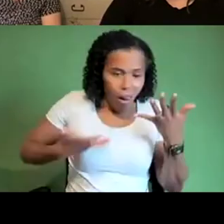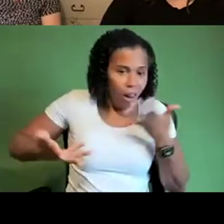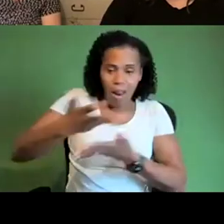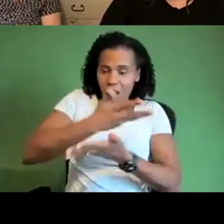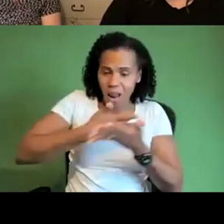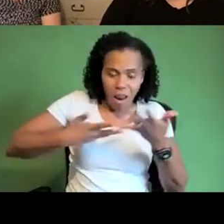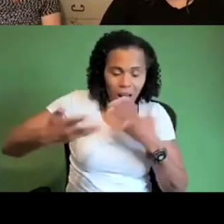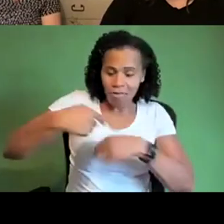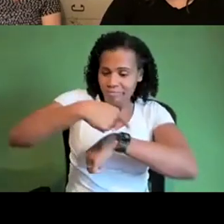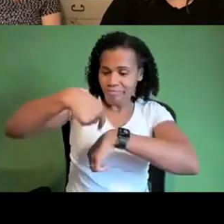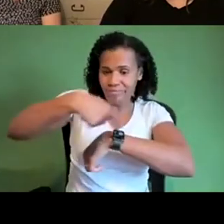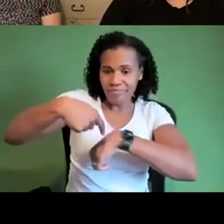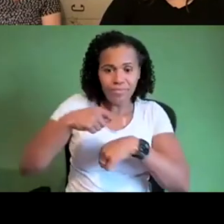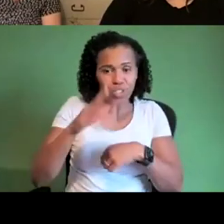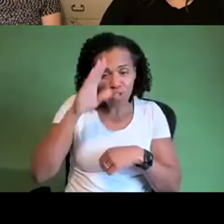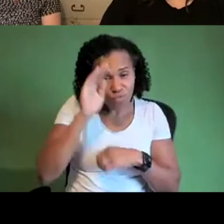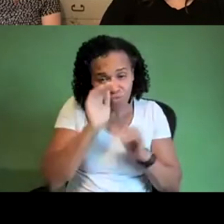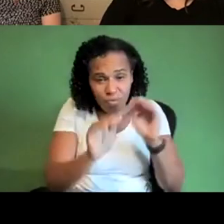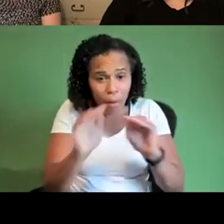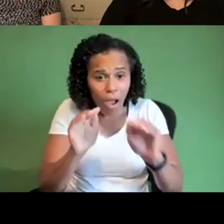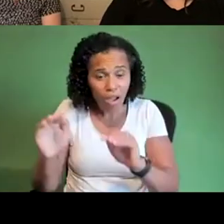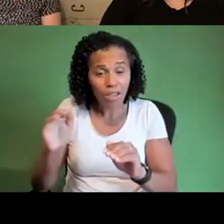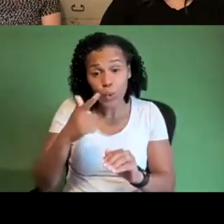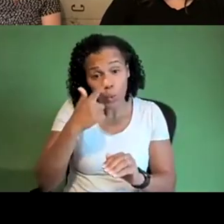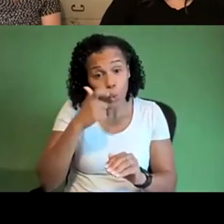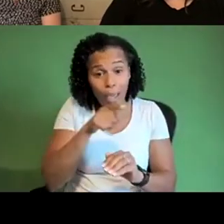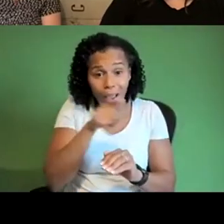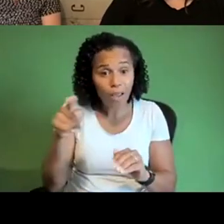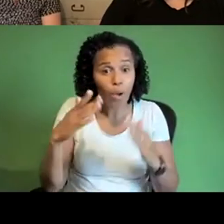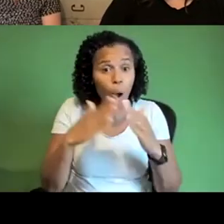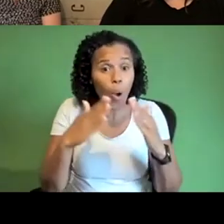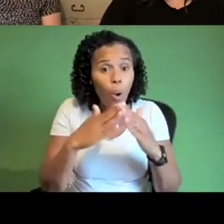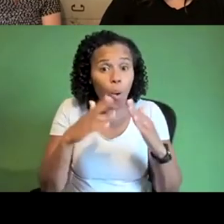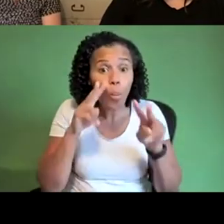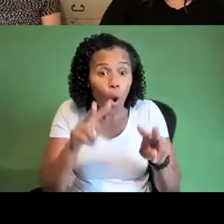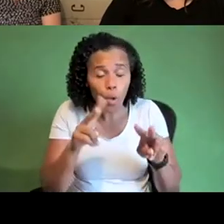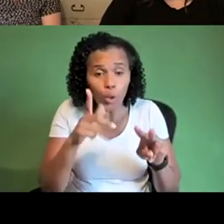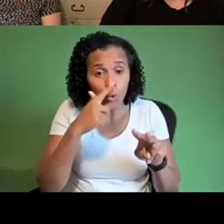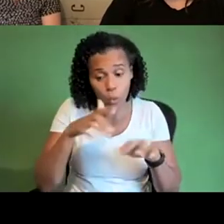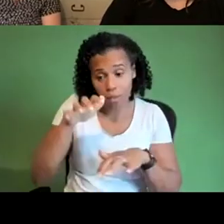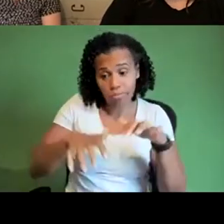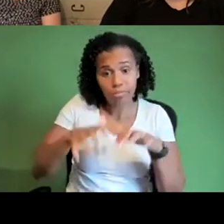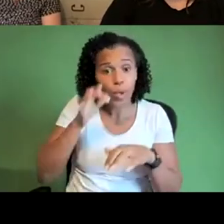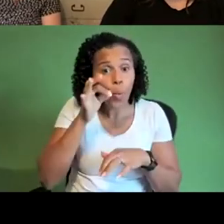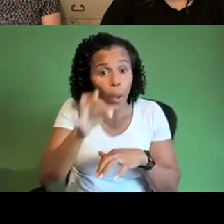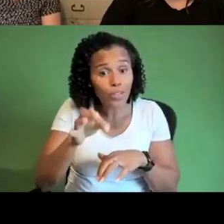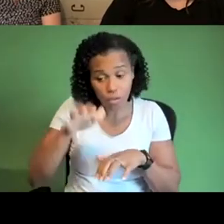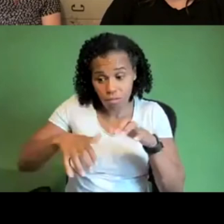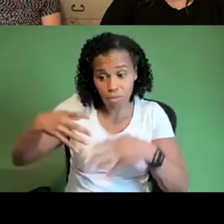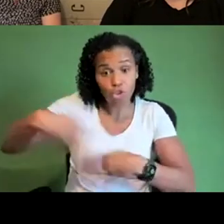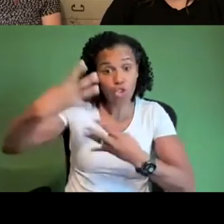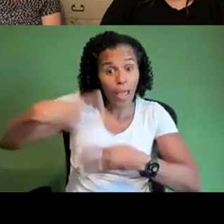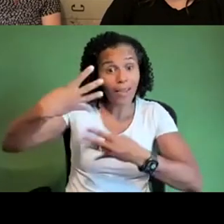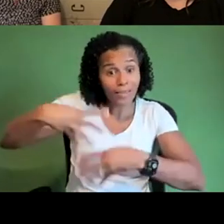chat um and there are a couple of questions there that i'm going to put to all of the panelists after anna has